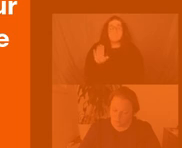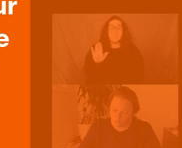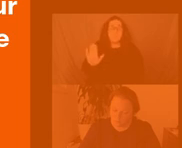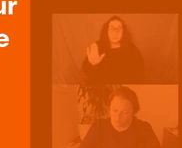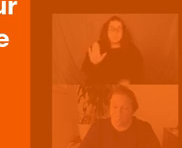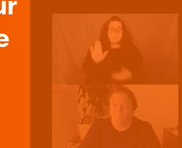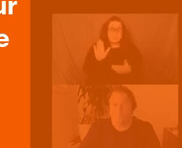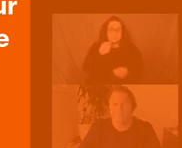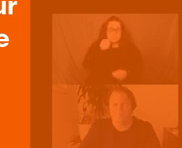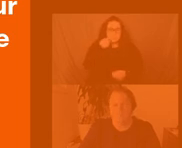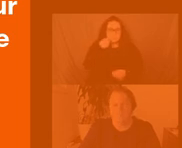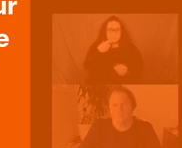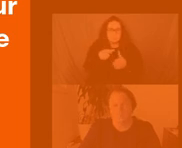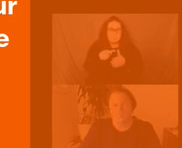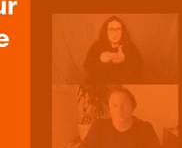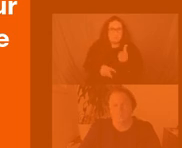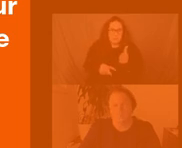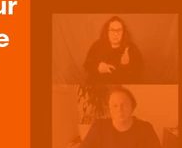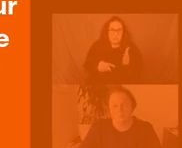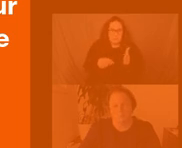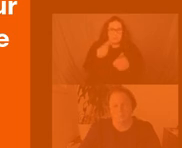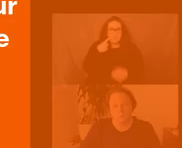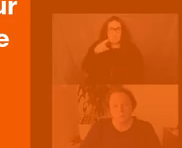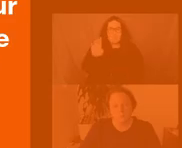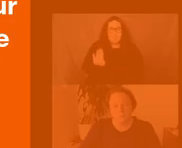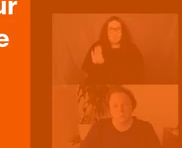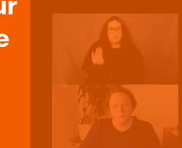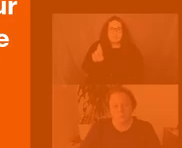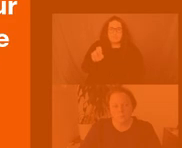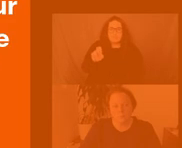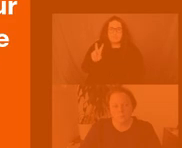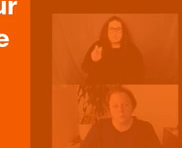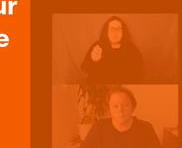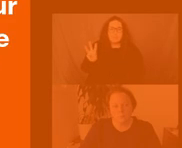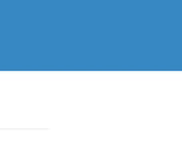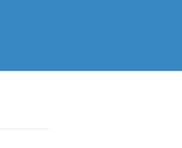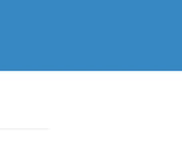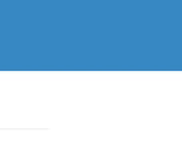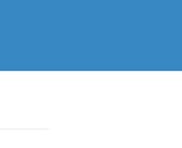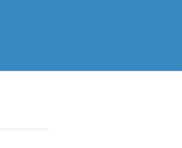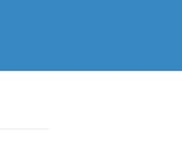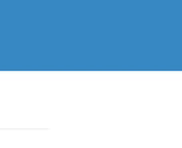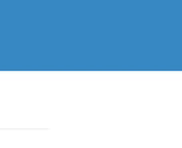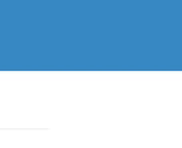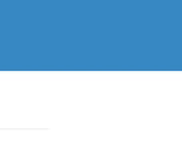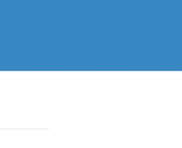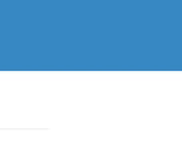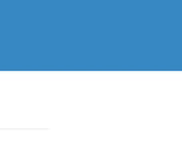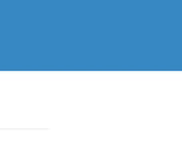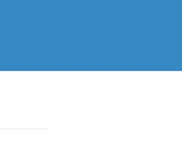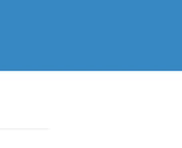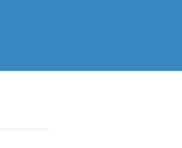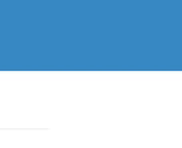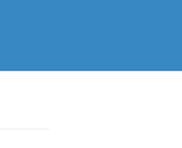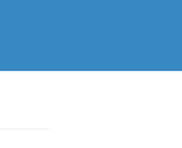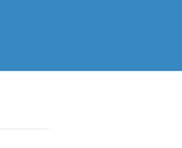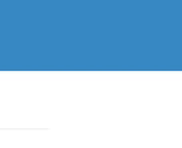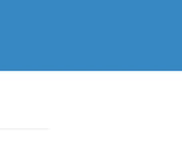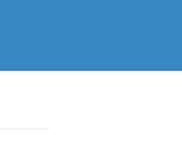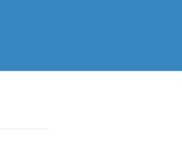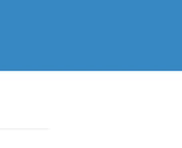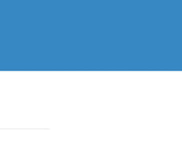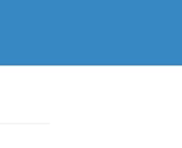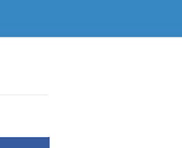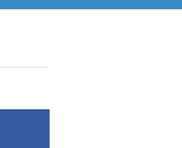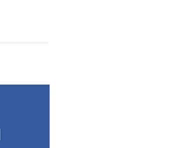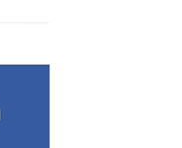recently on at the boston review and i'll pop it in it's on museums and mourning in the age of covid um which